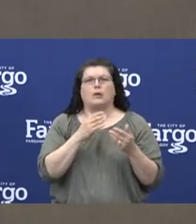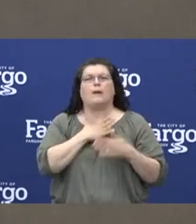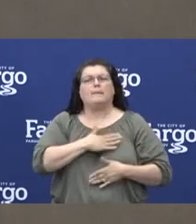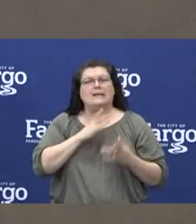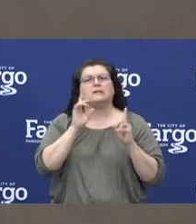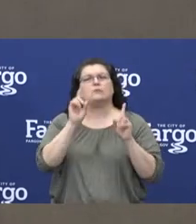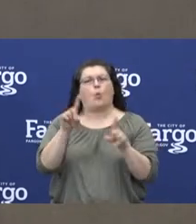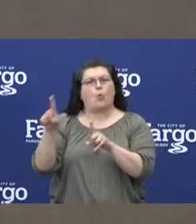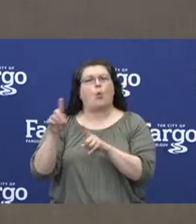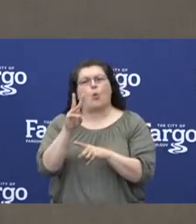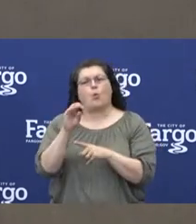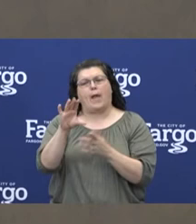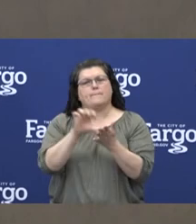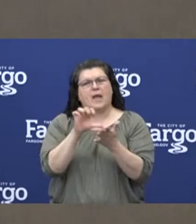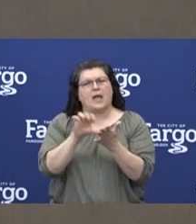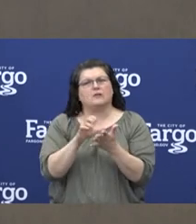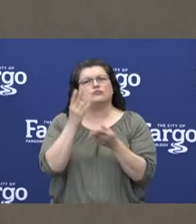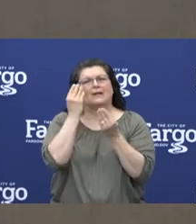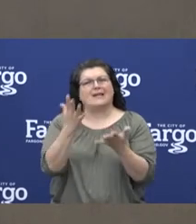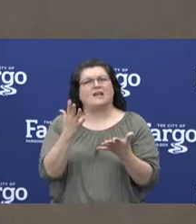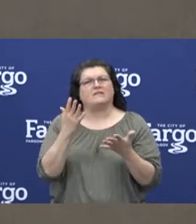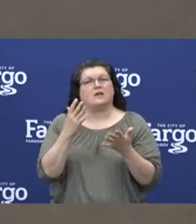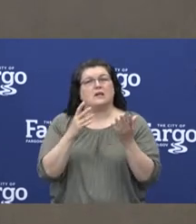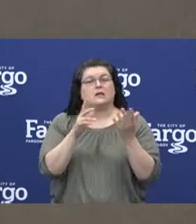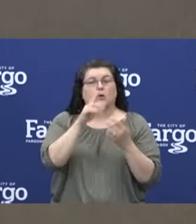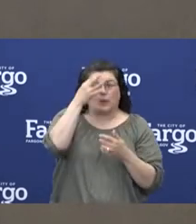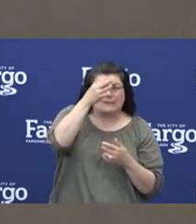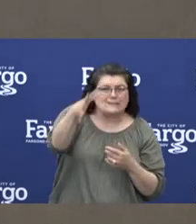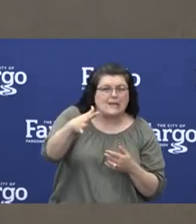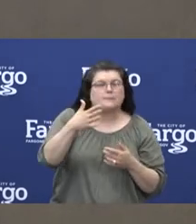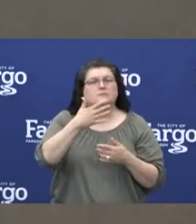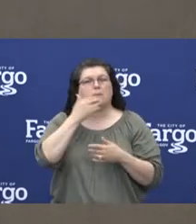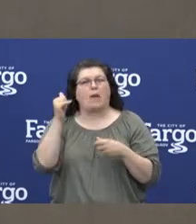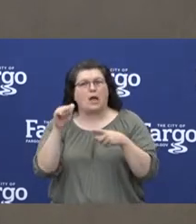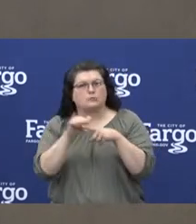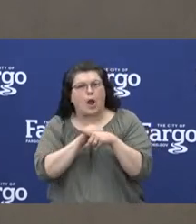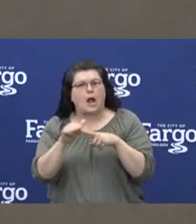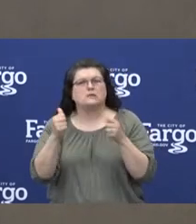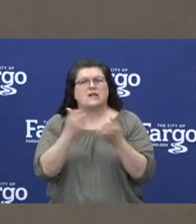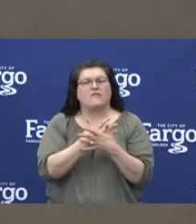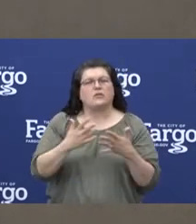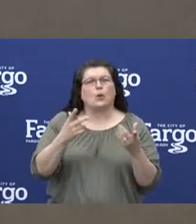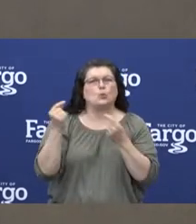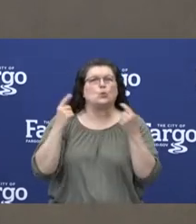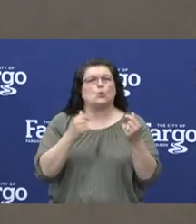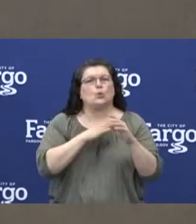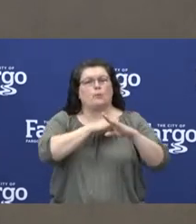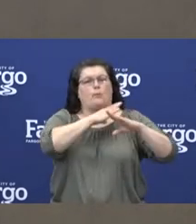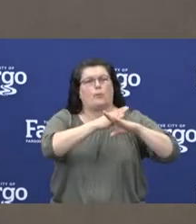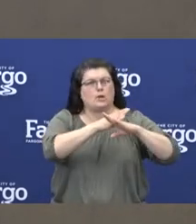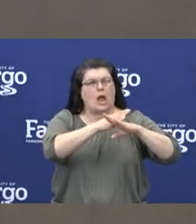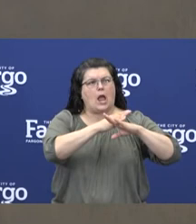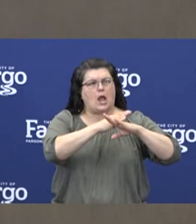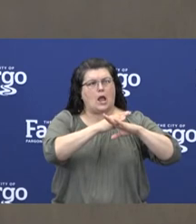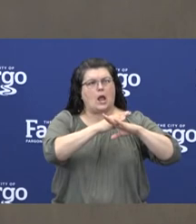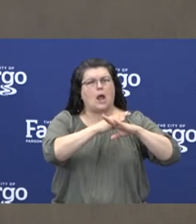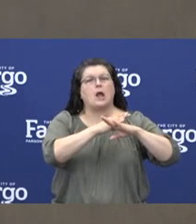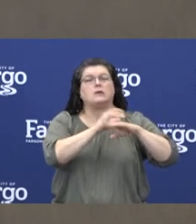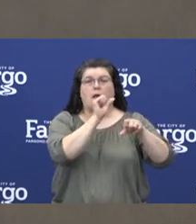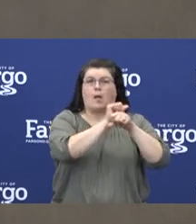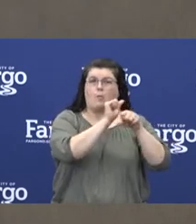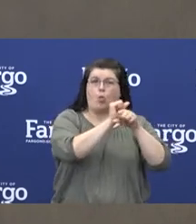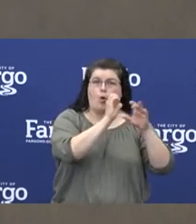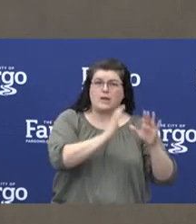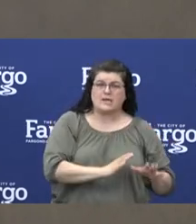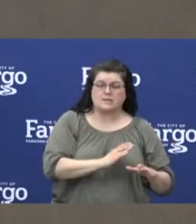to these websites that offer tips, best practices, protocols and the like. Protect your employees